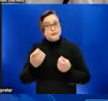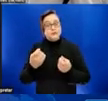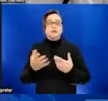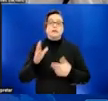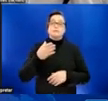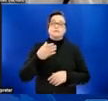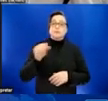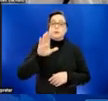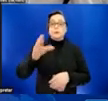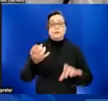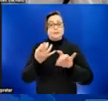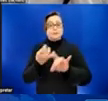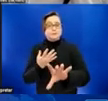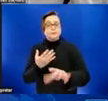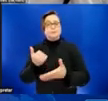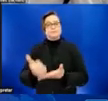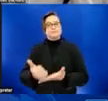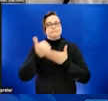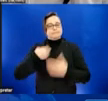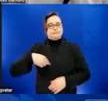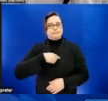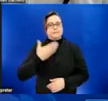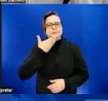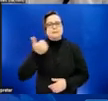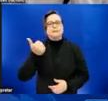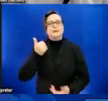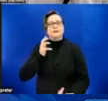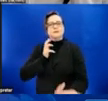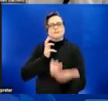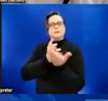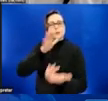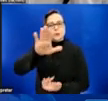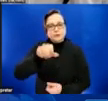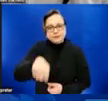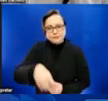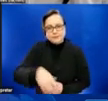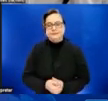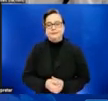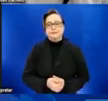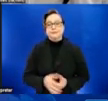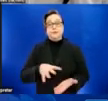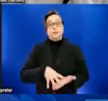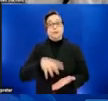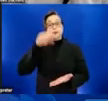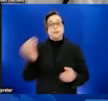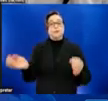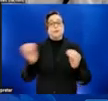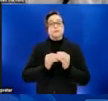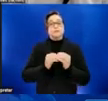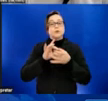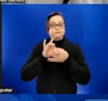it helps us to better meet your information needs. To learn more about CDC's emergency response